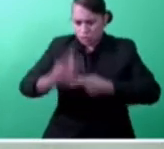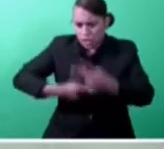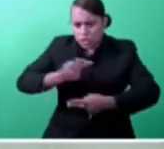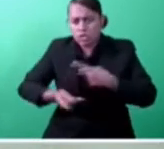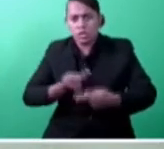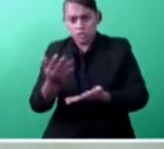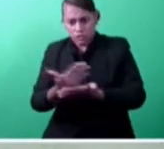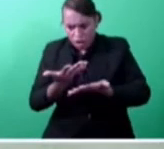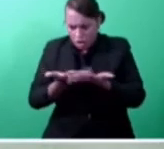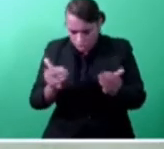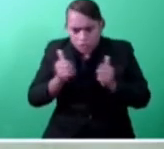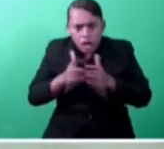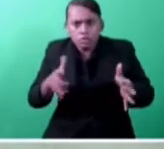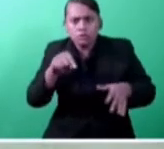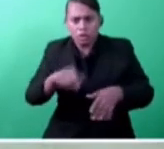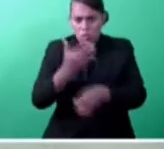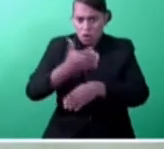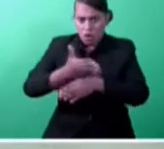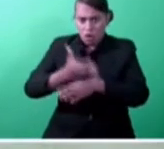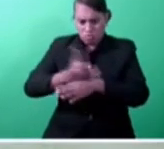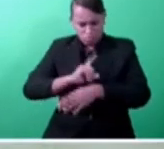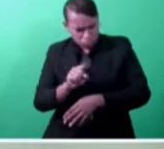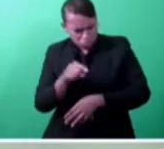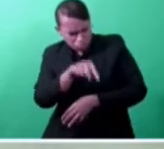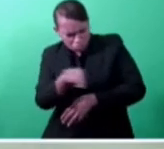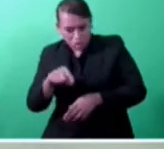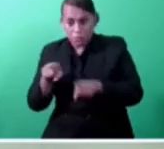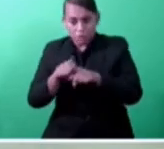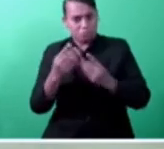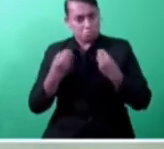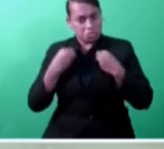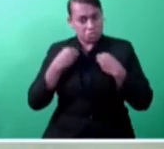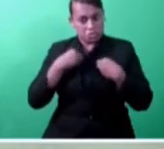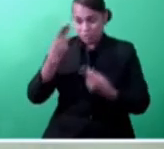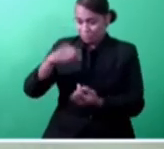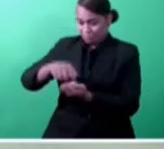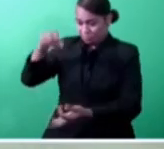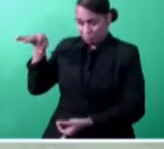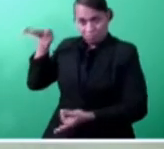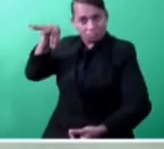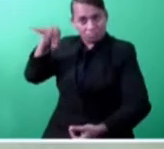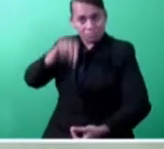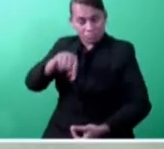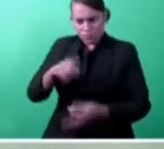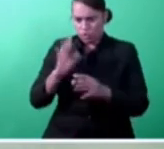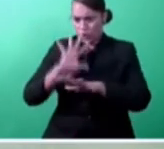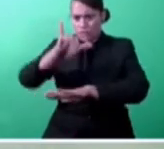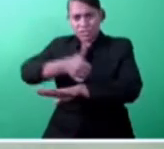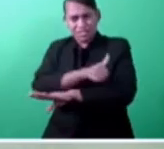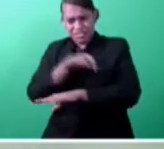This included the provision of Business Name Registration Certificate, Foreign Investment Registration